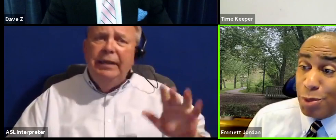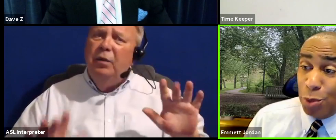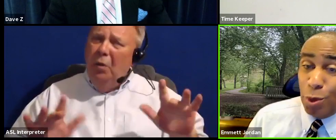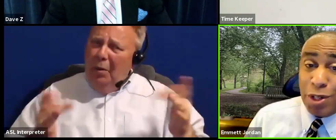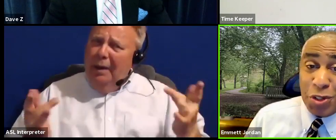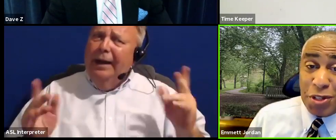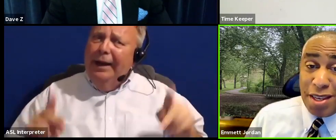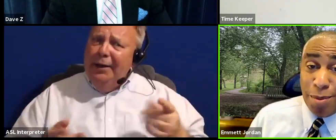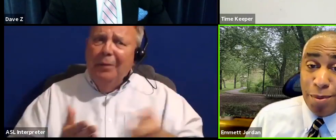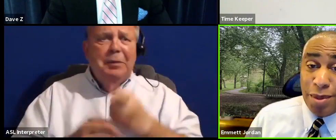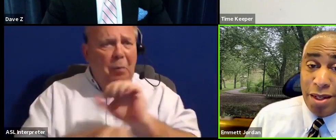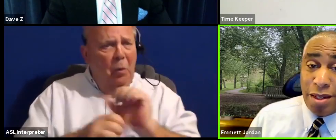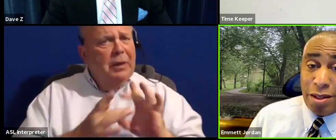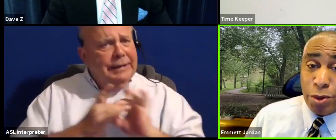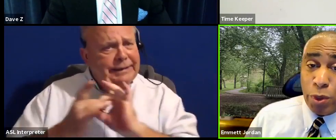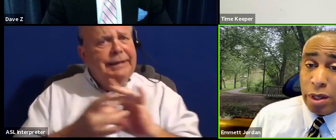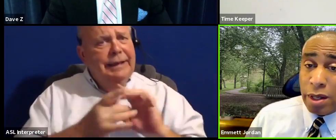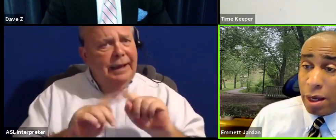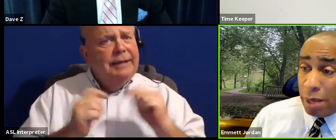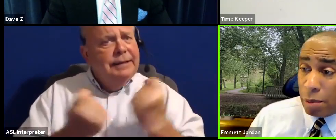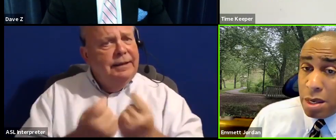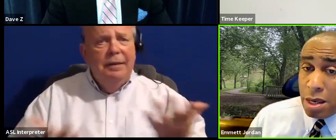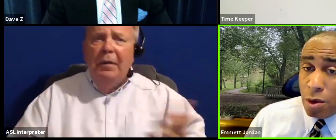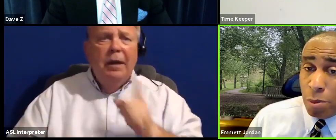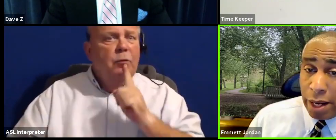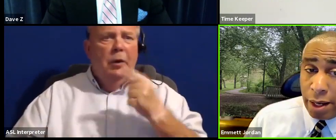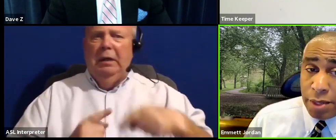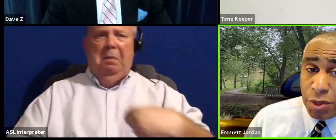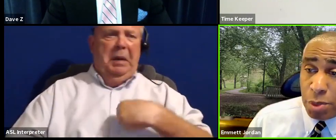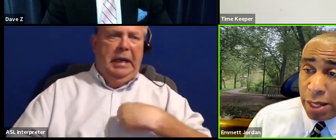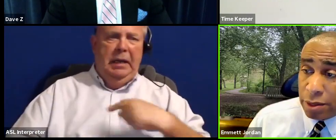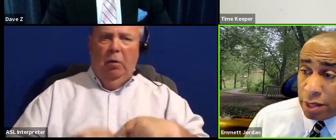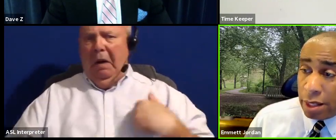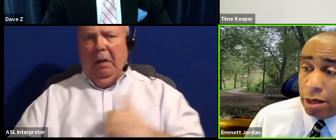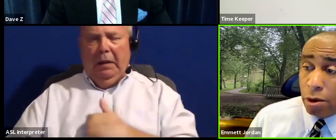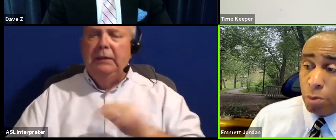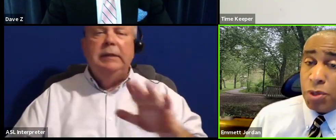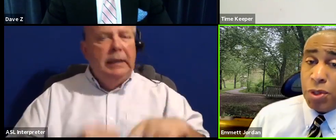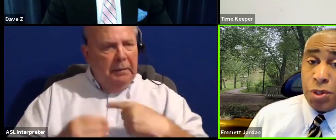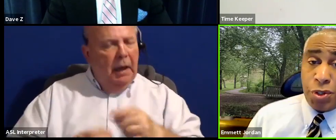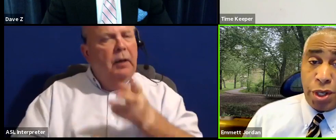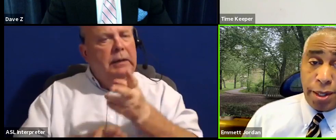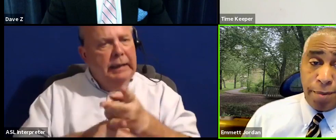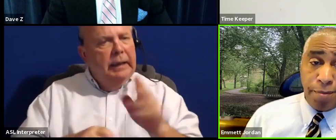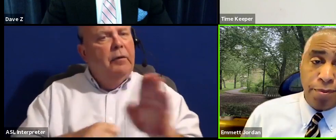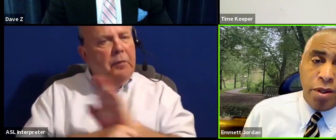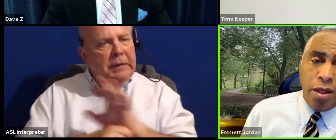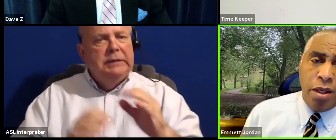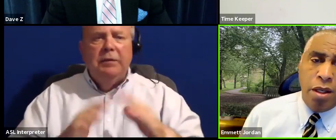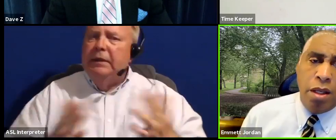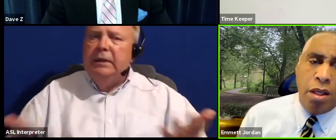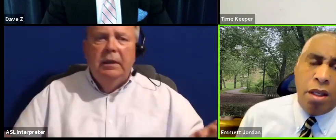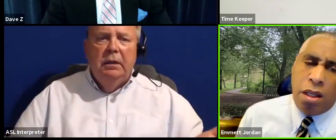sometimes and work as a team. You know, it's really not about me or about us. It's about taking care of the business of the city.